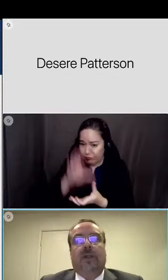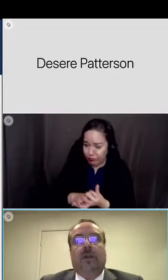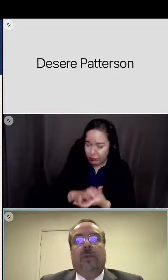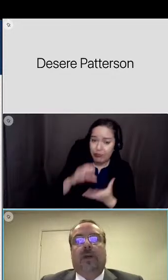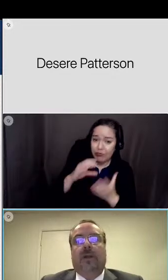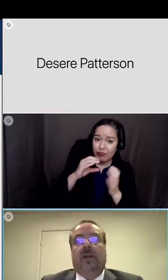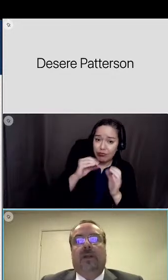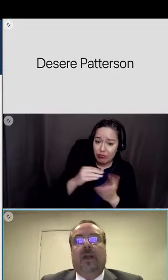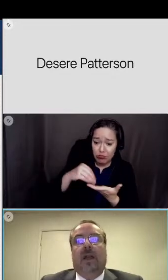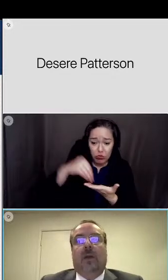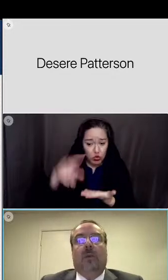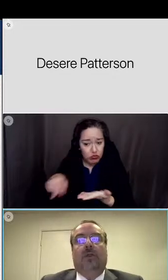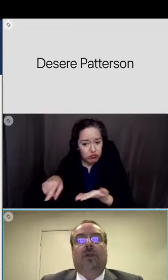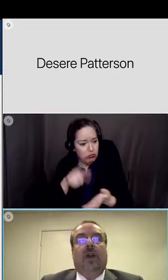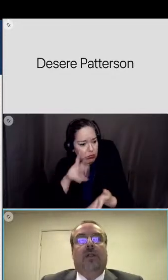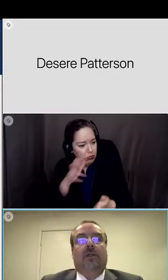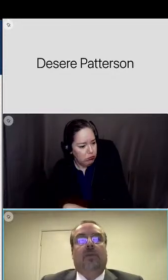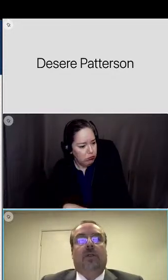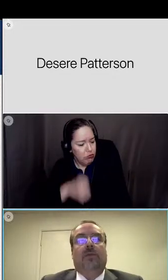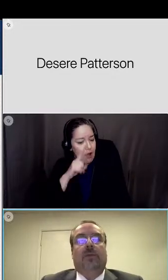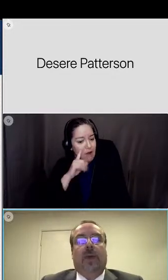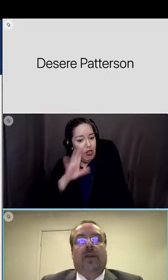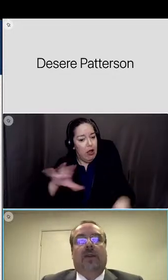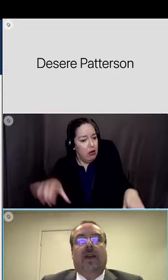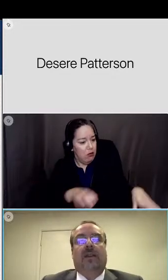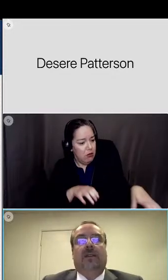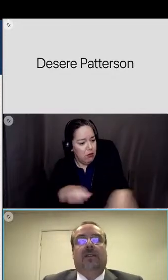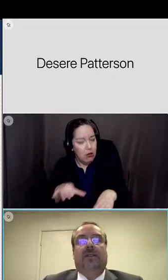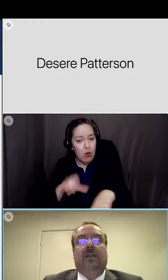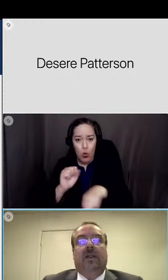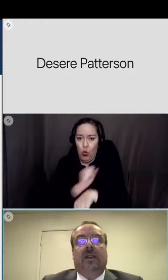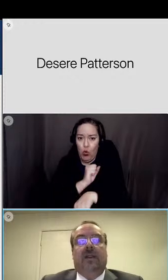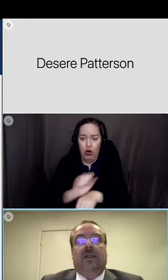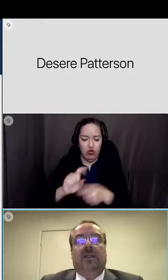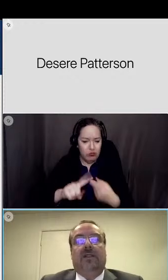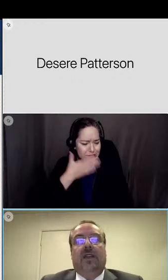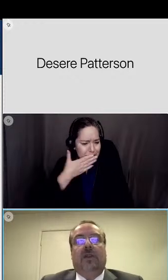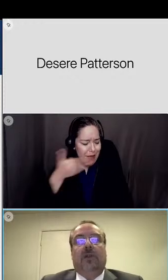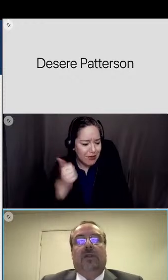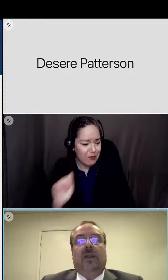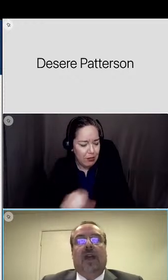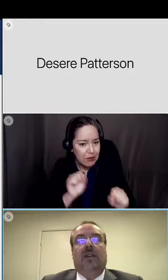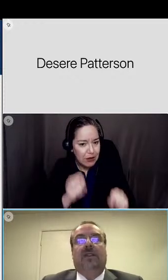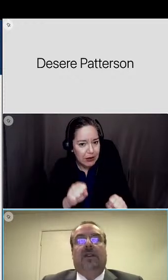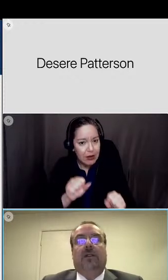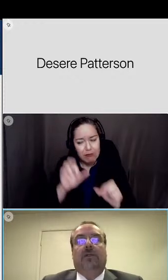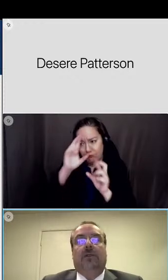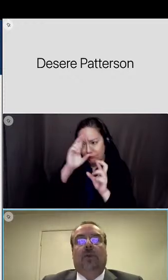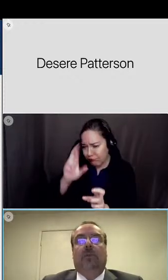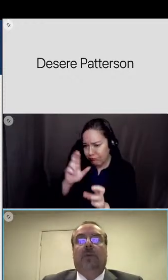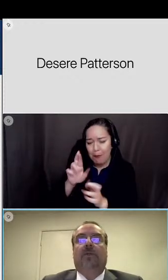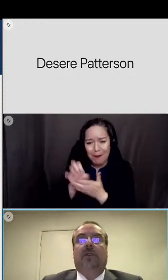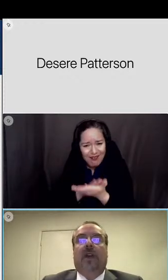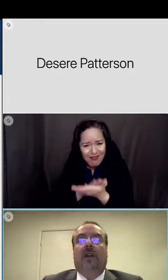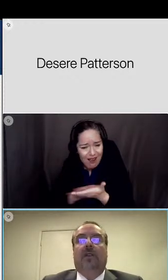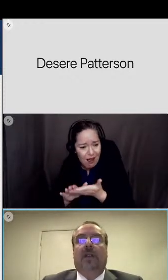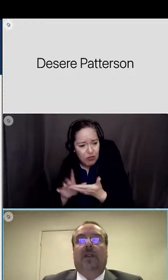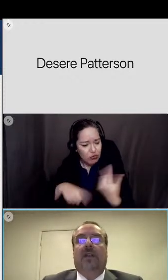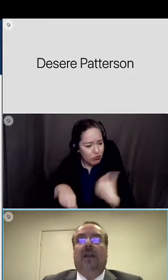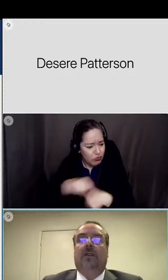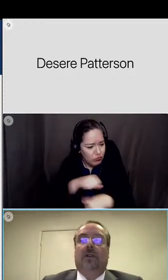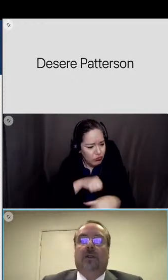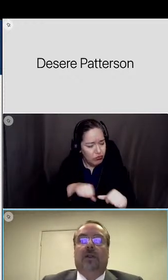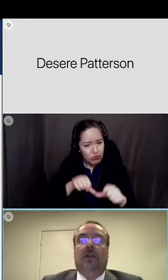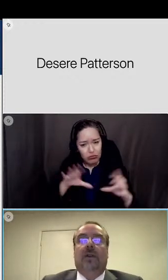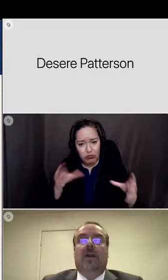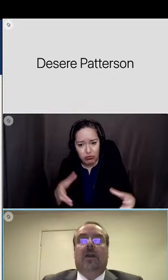to the best of their ability and will treat others with respect and kindness cj usd has a culture where people feel valued